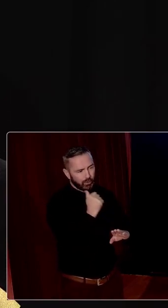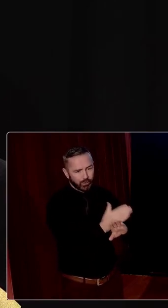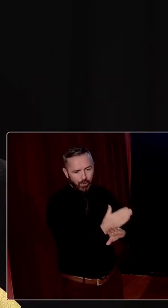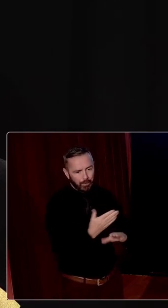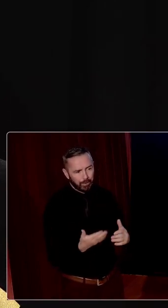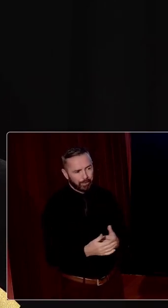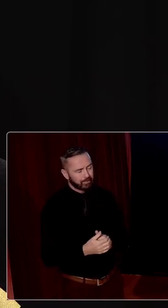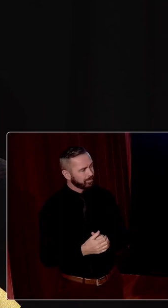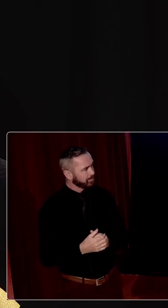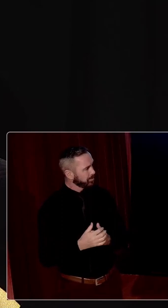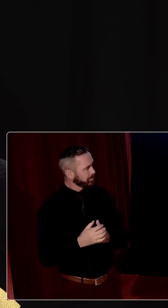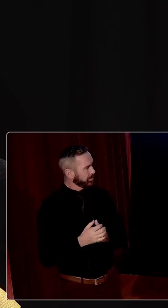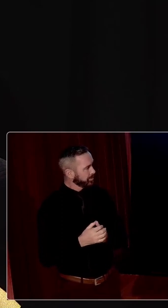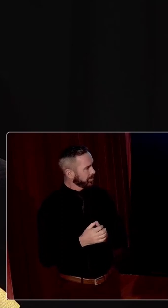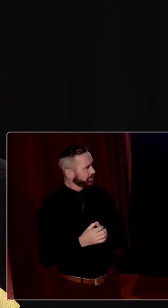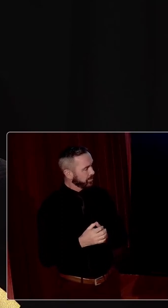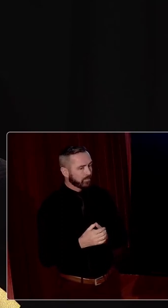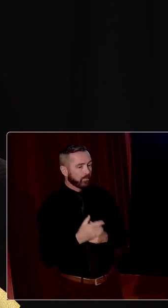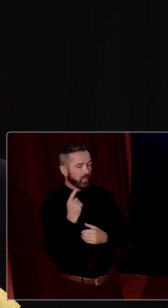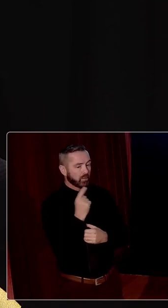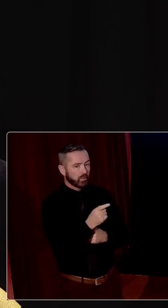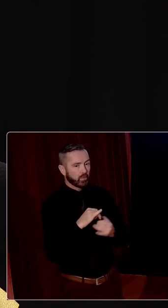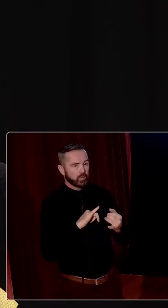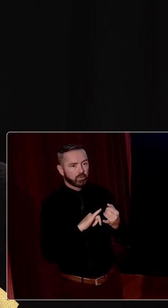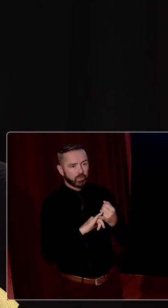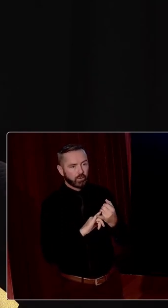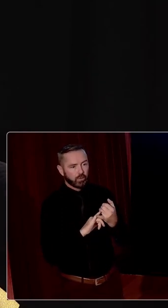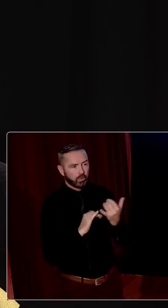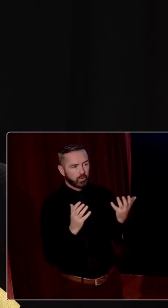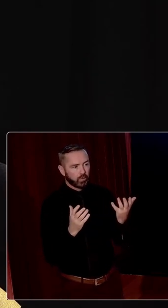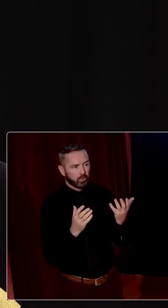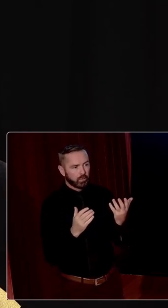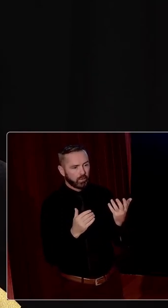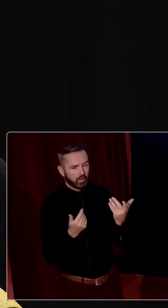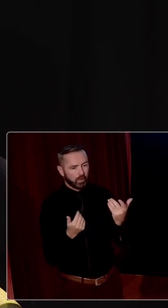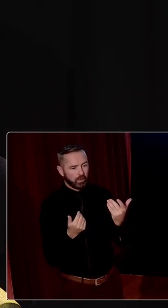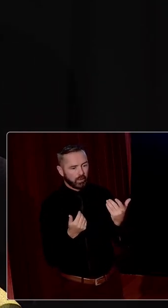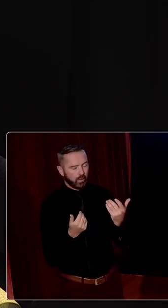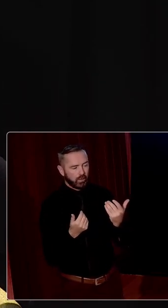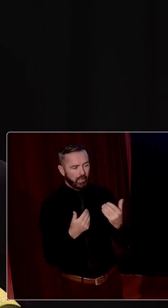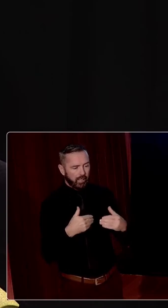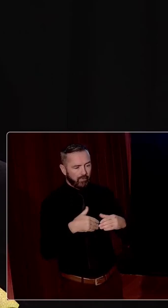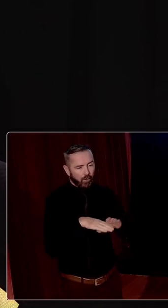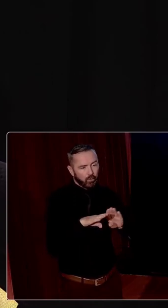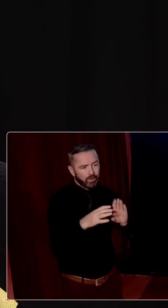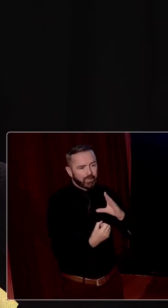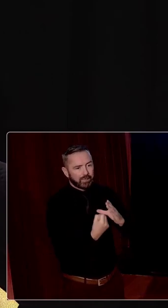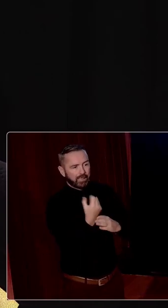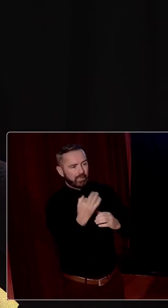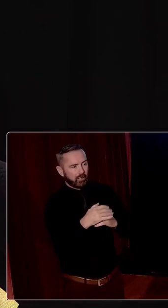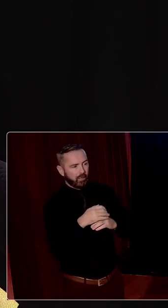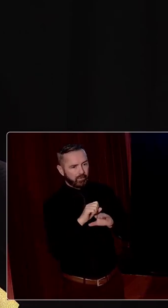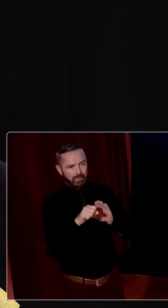those who were, for all the talk of, of the state and its successes and the changes that came